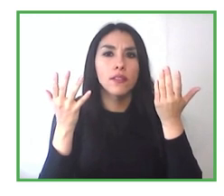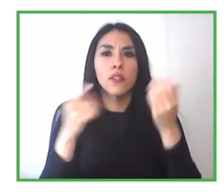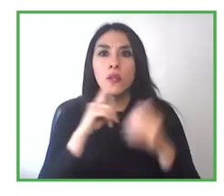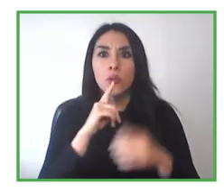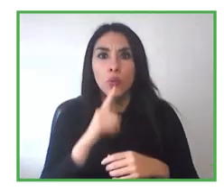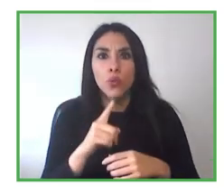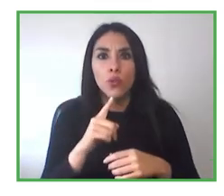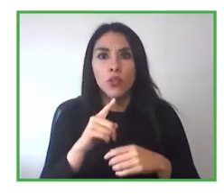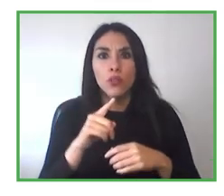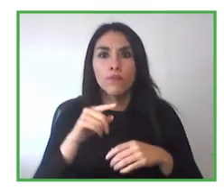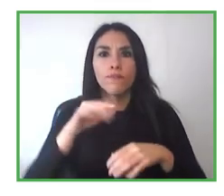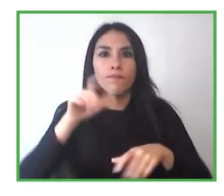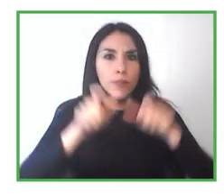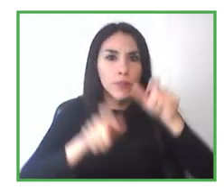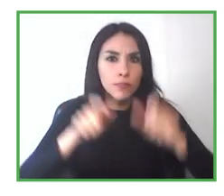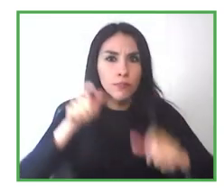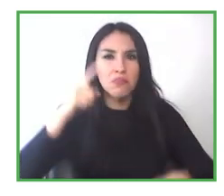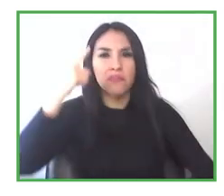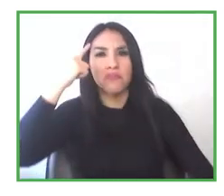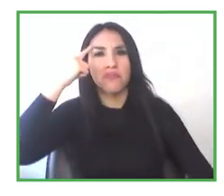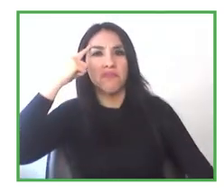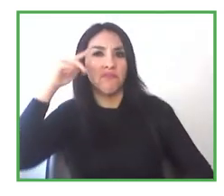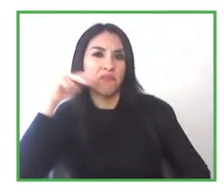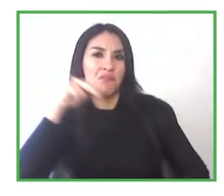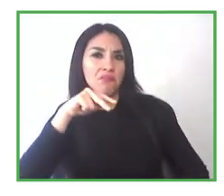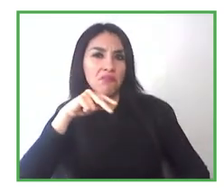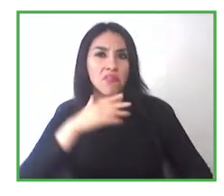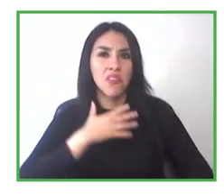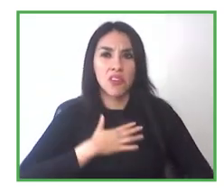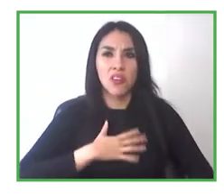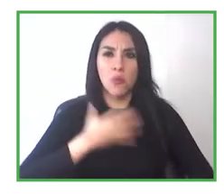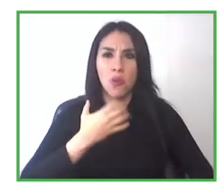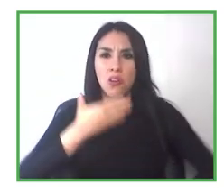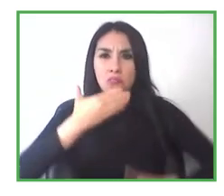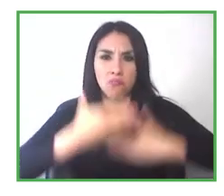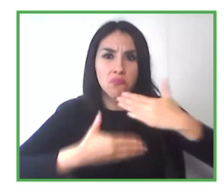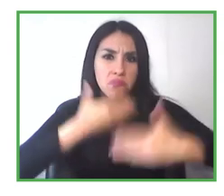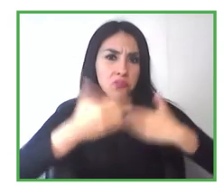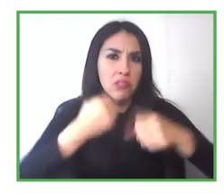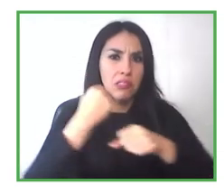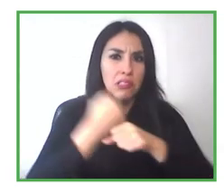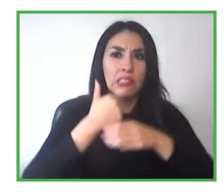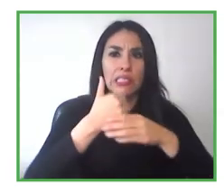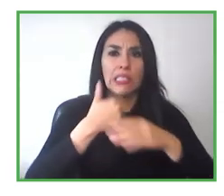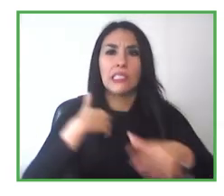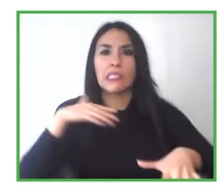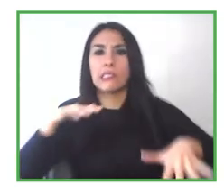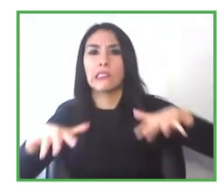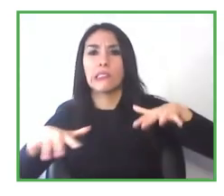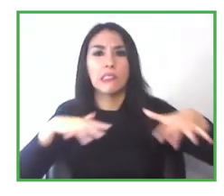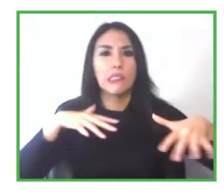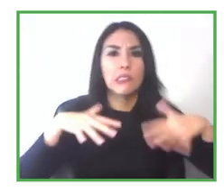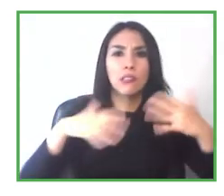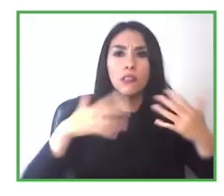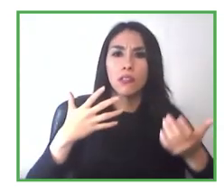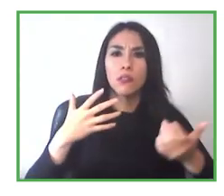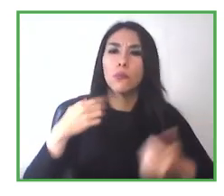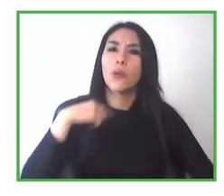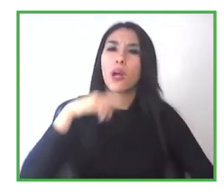behalf of companies, or have companies understood in this programme?